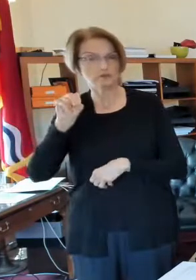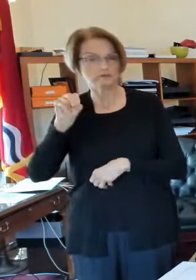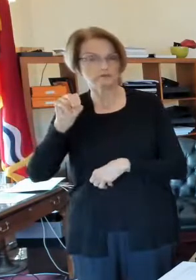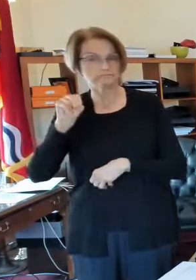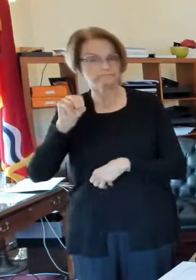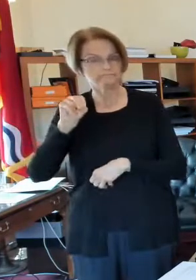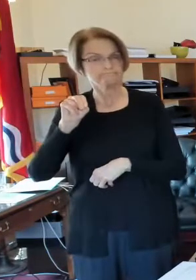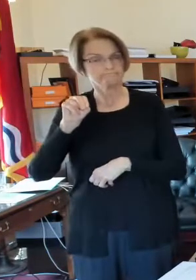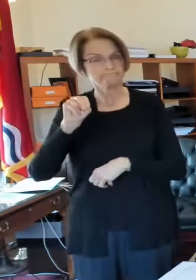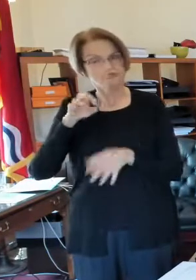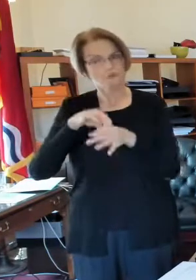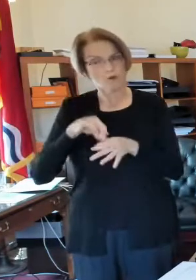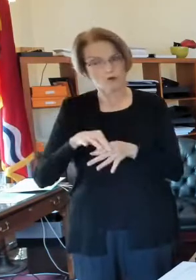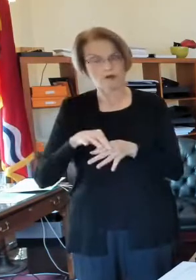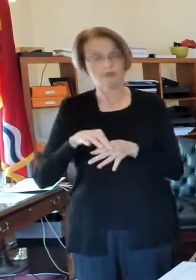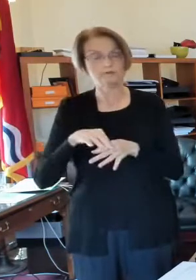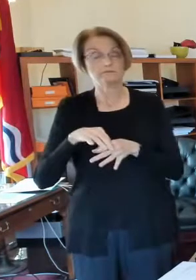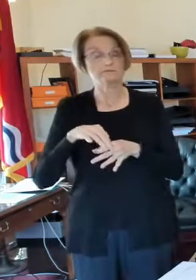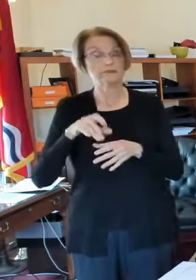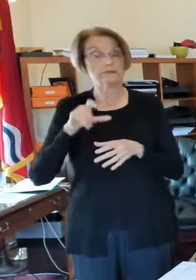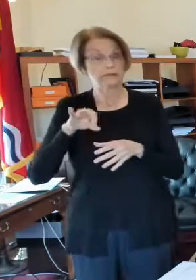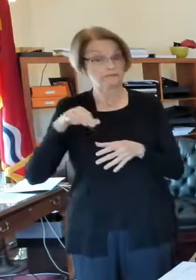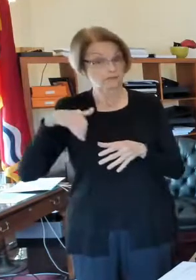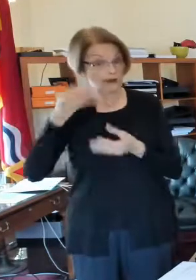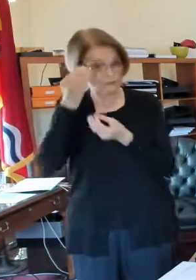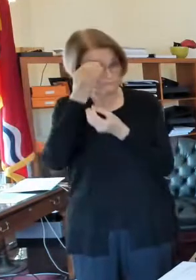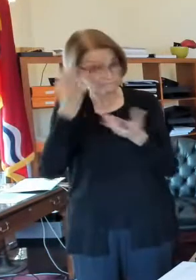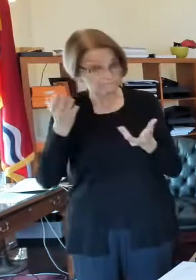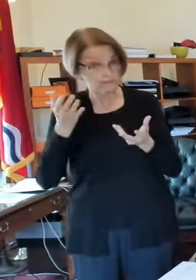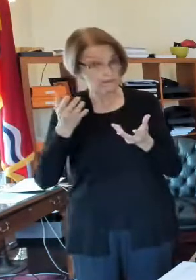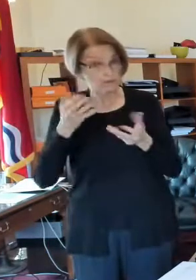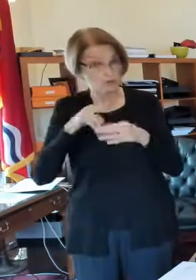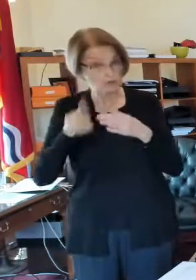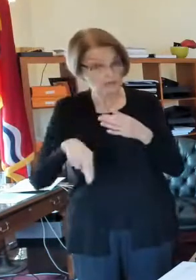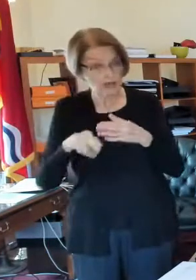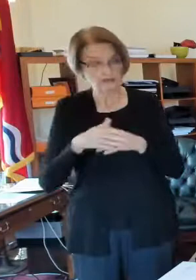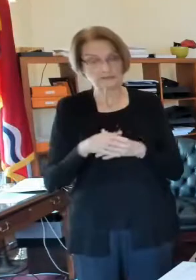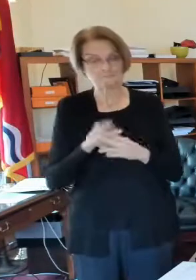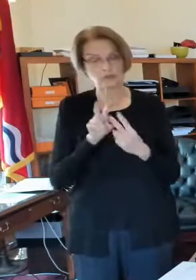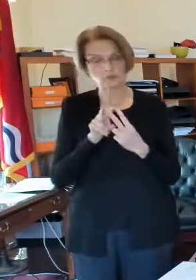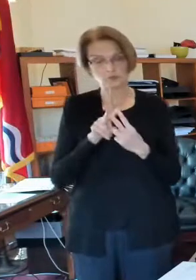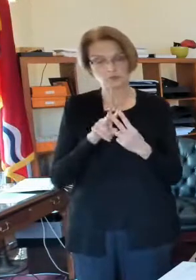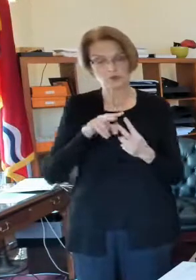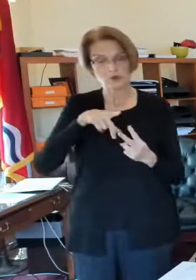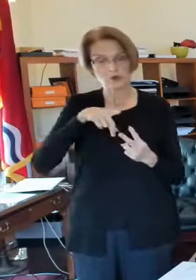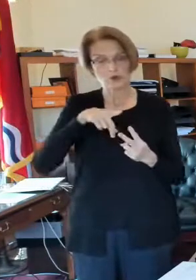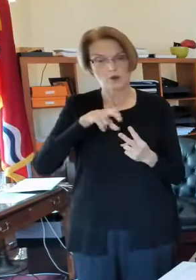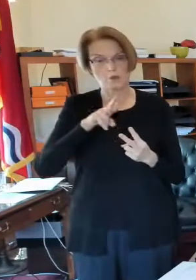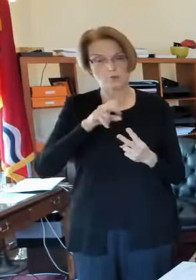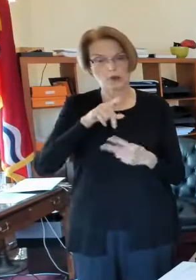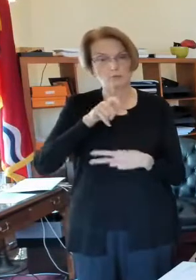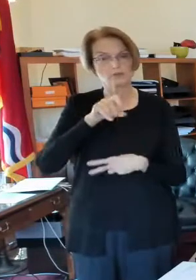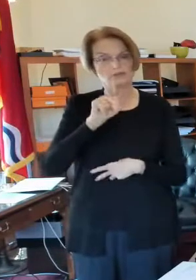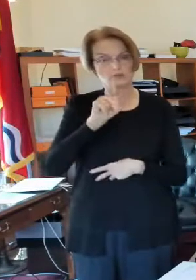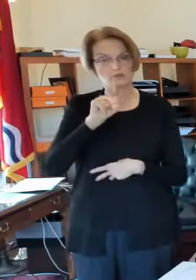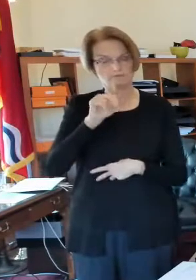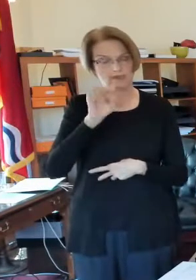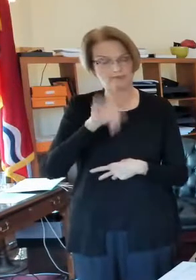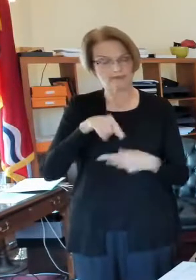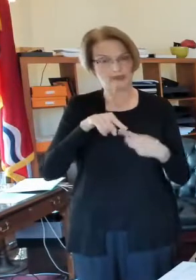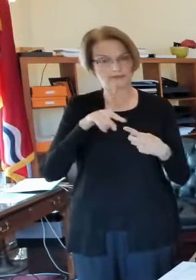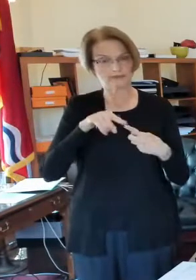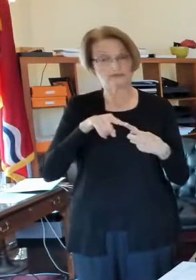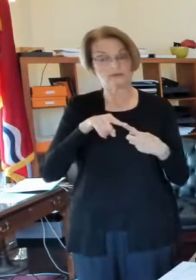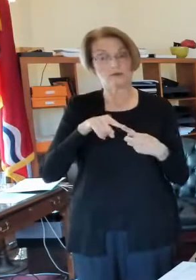haven't heard the results of a couple of these, one is there was a proposition on the ballot as to whether or